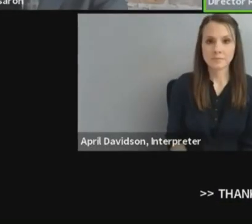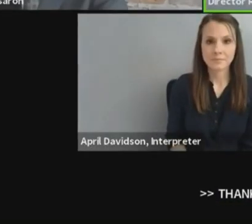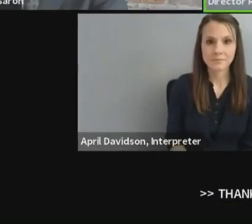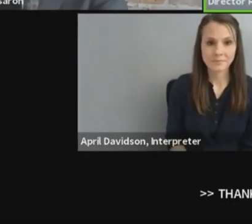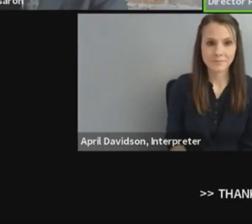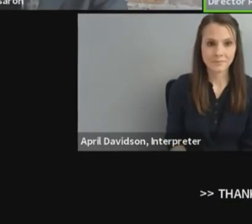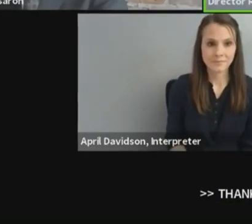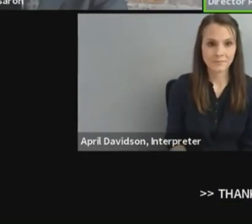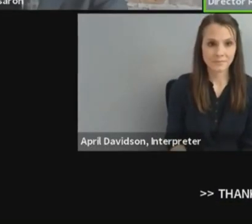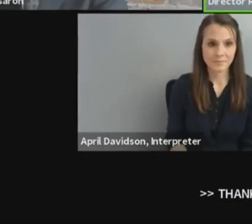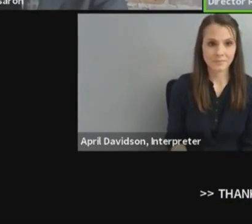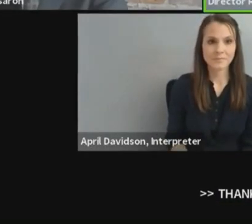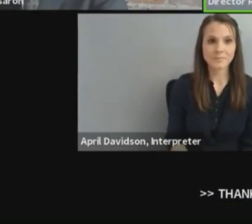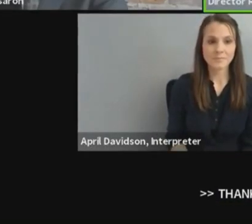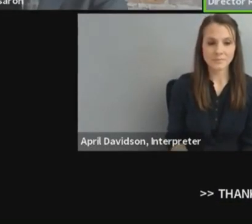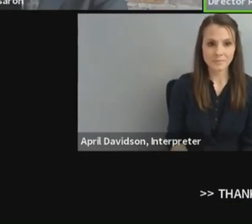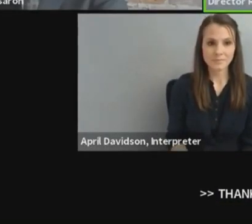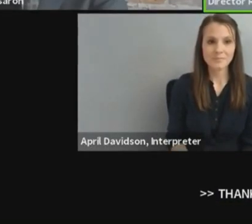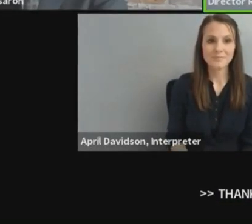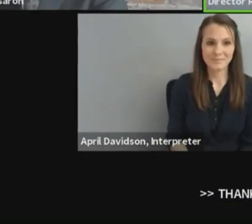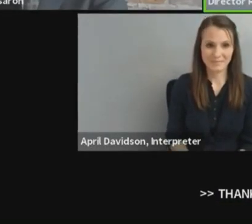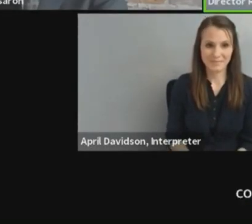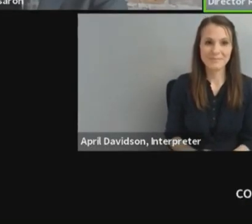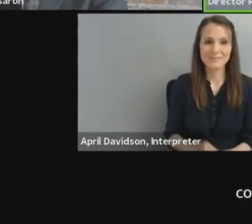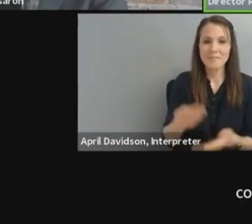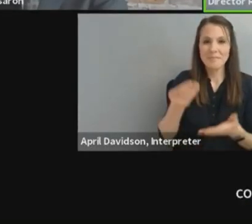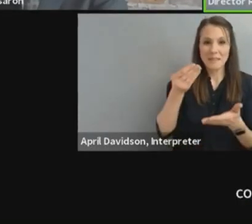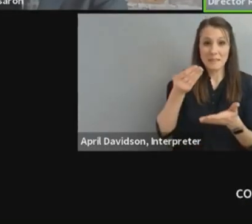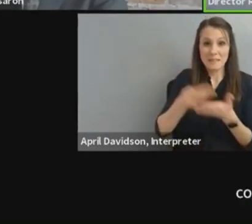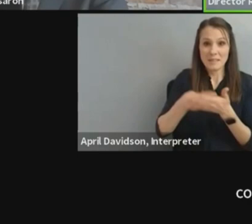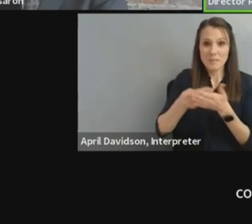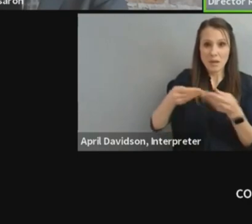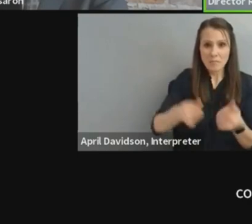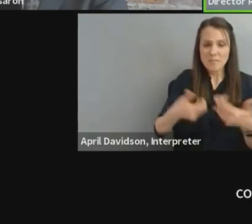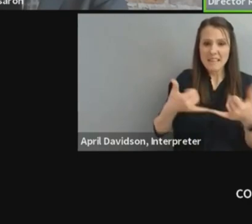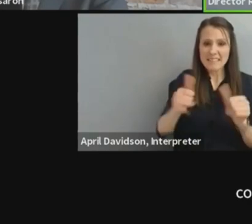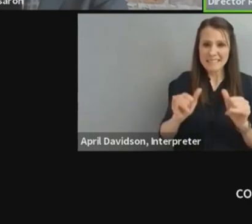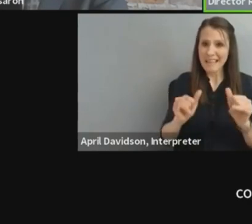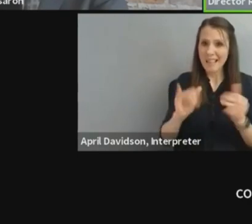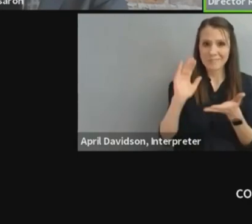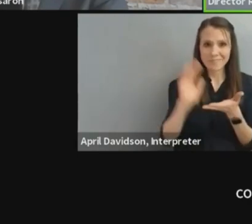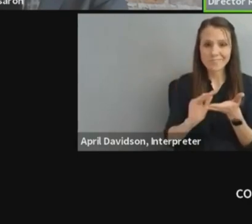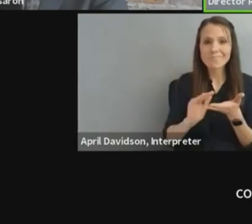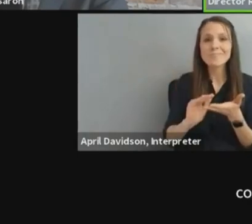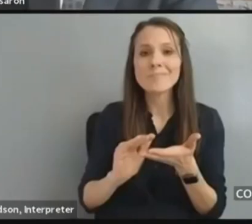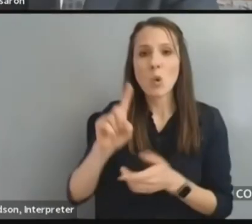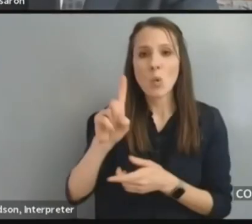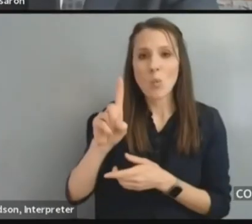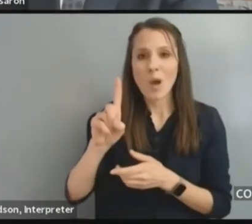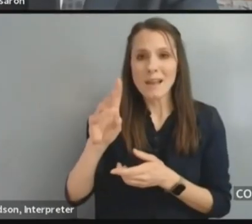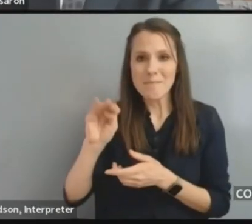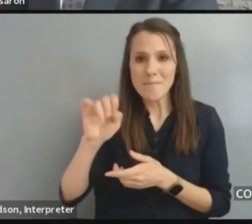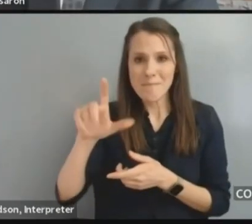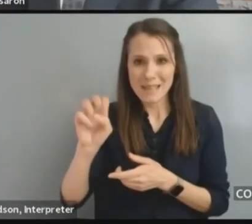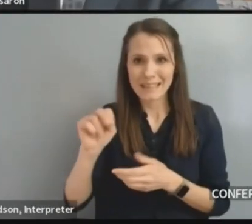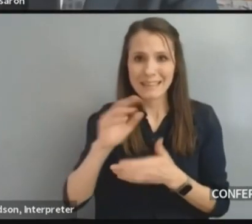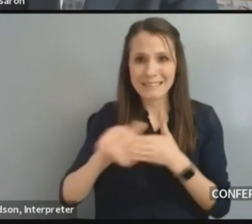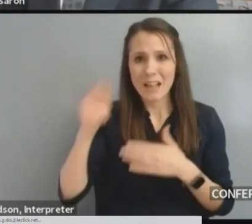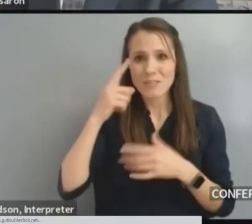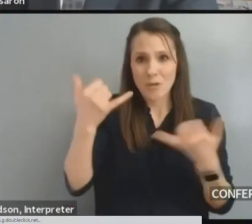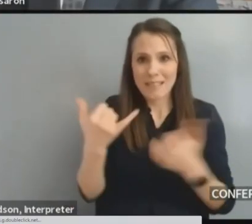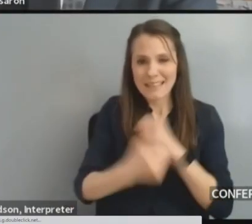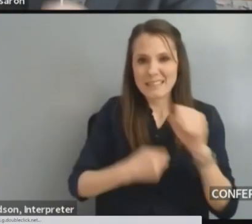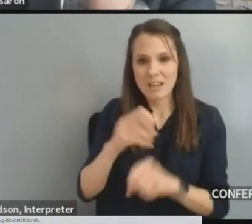While the revenue projections are still down more than $1 billion for fiscal year 2021 compared to the projections